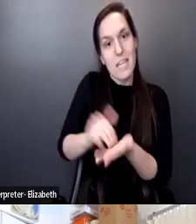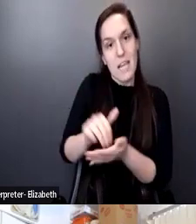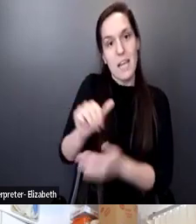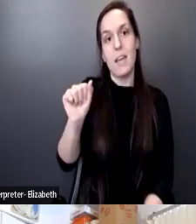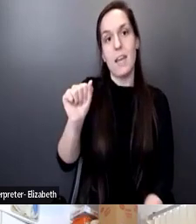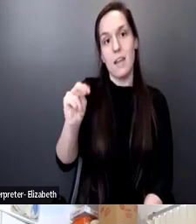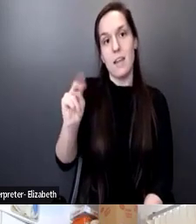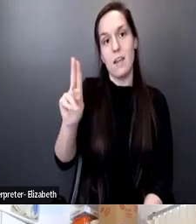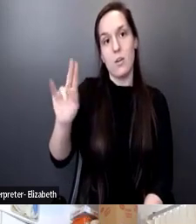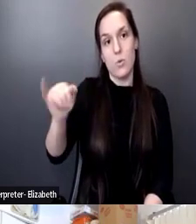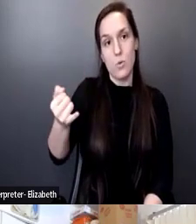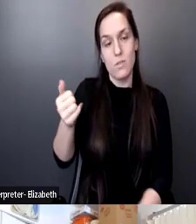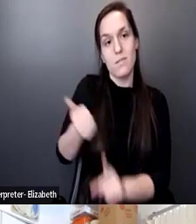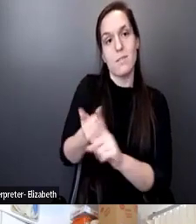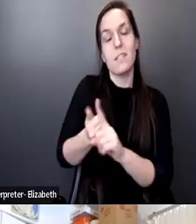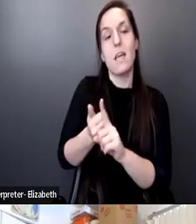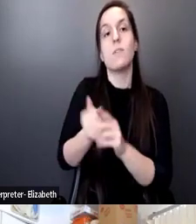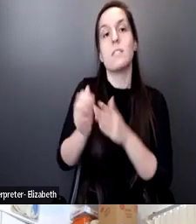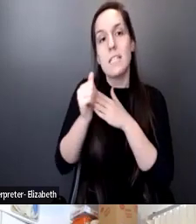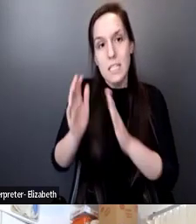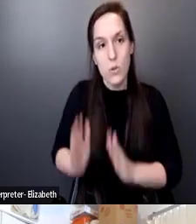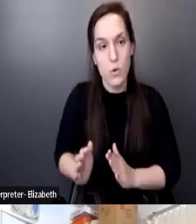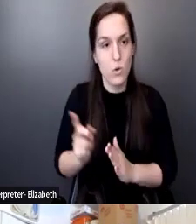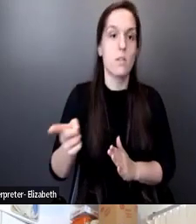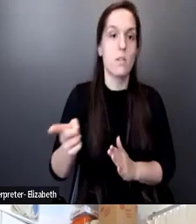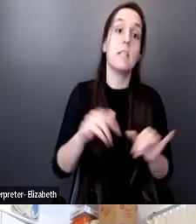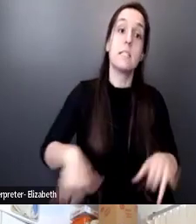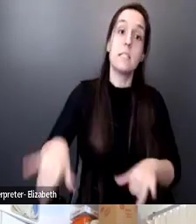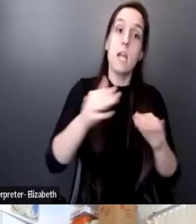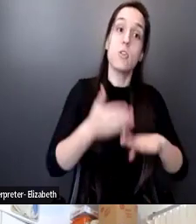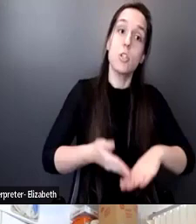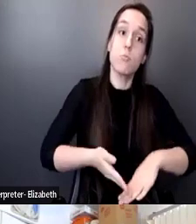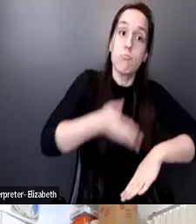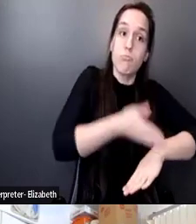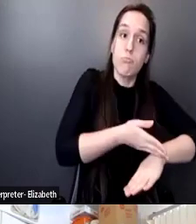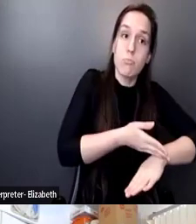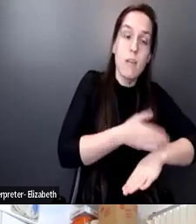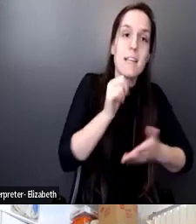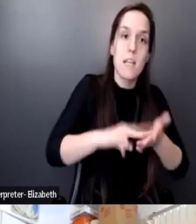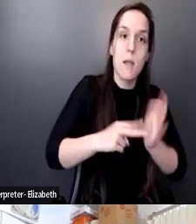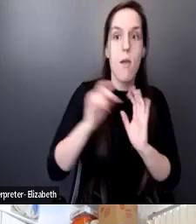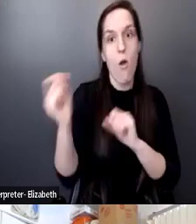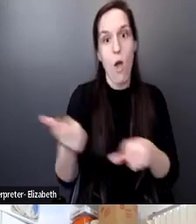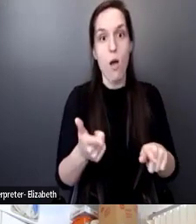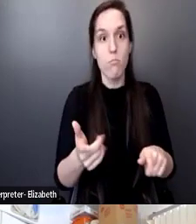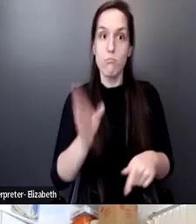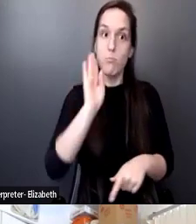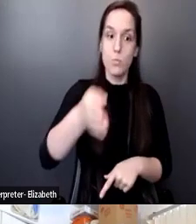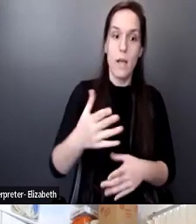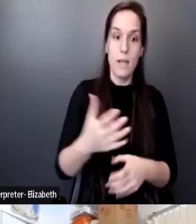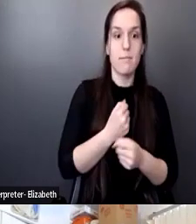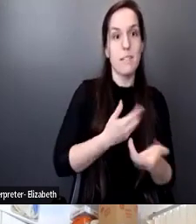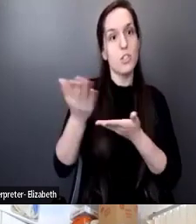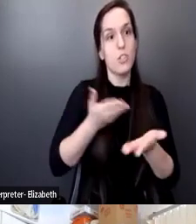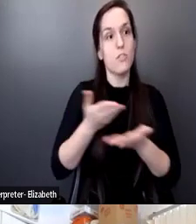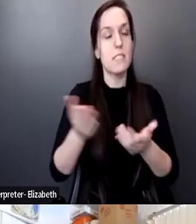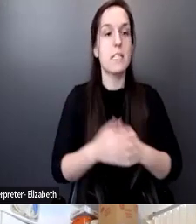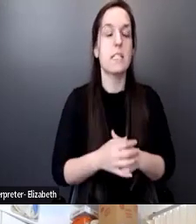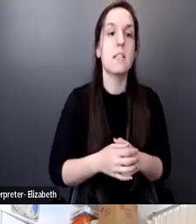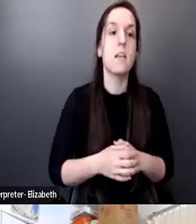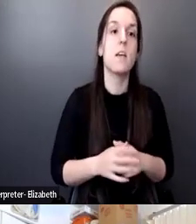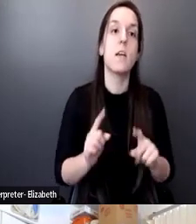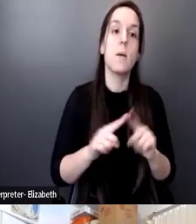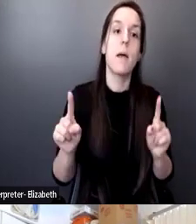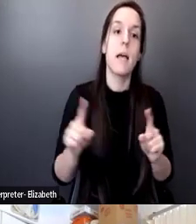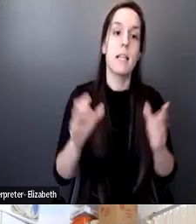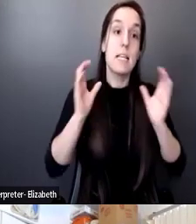that was developed was much better. You know, it didn't guarantee that anyone was going to get services, but just that things like disability, citizenship